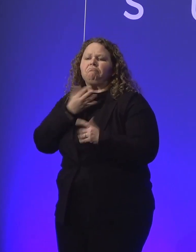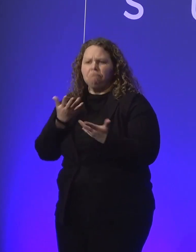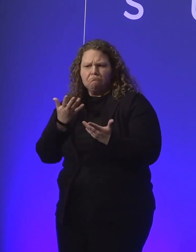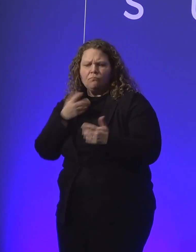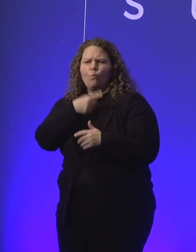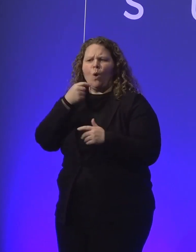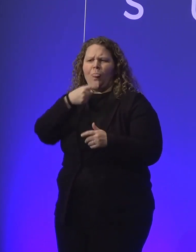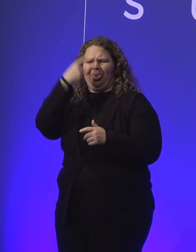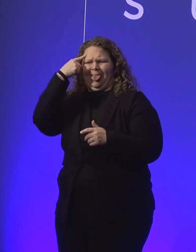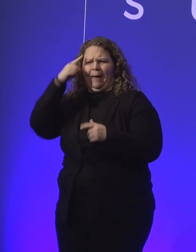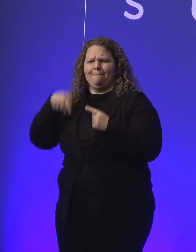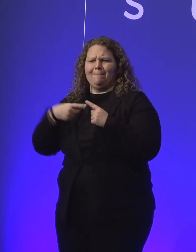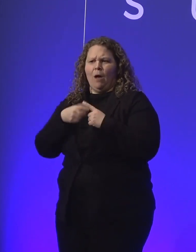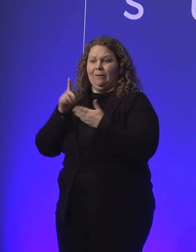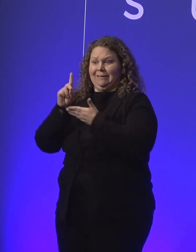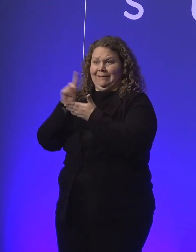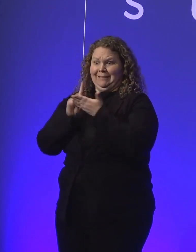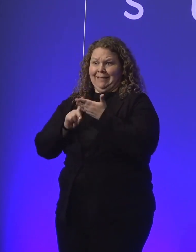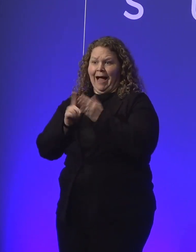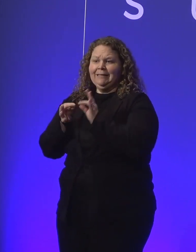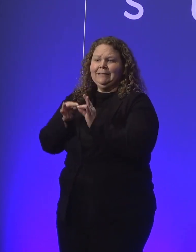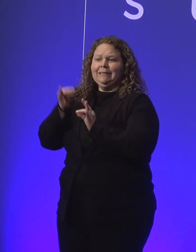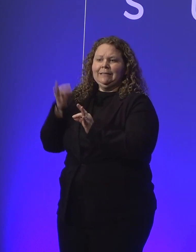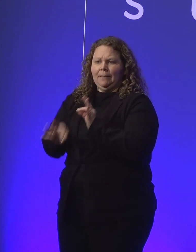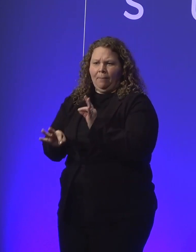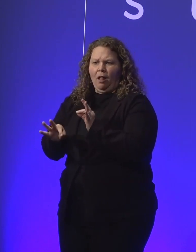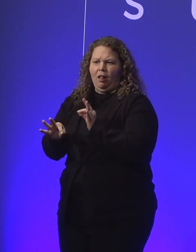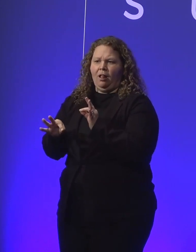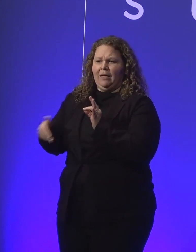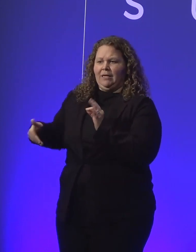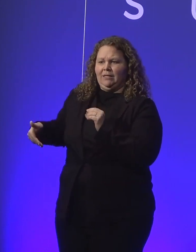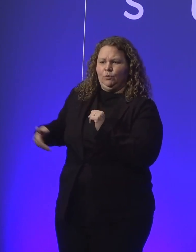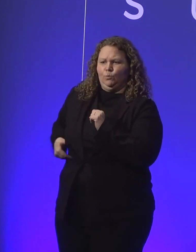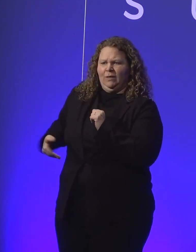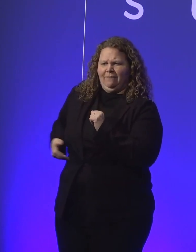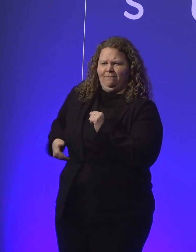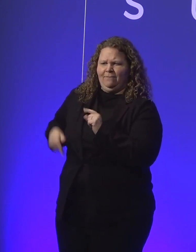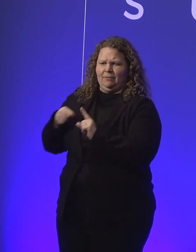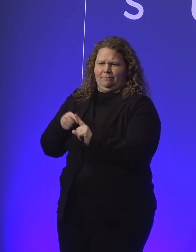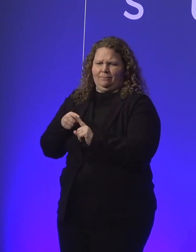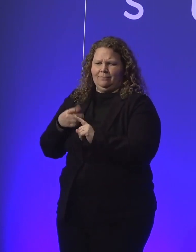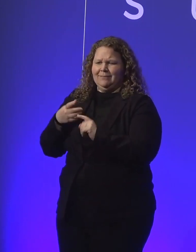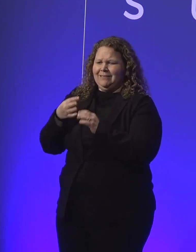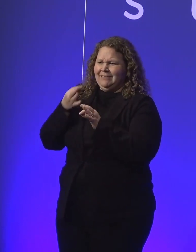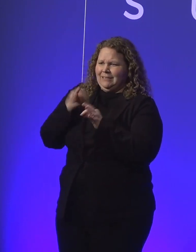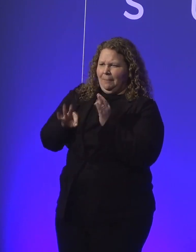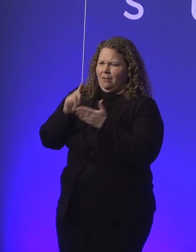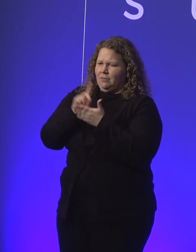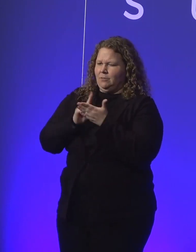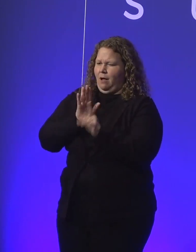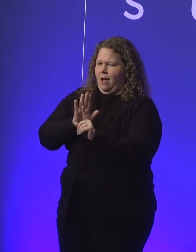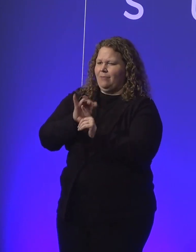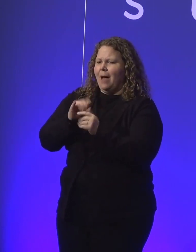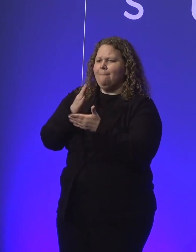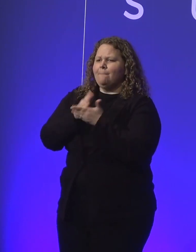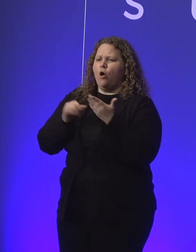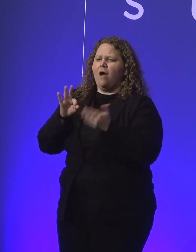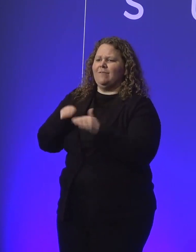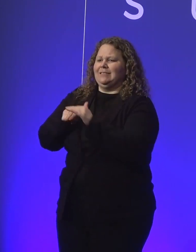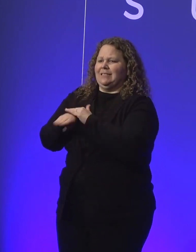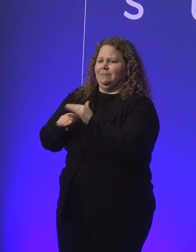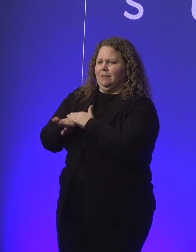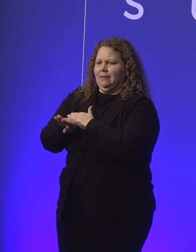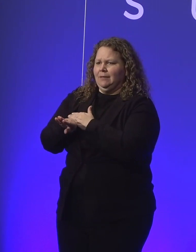of design and intuitive design as a form of accessibility and whether we can expect over